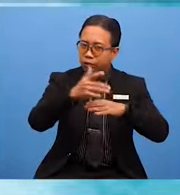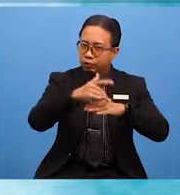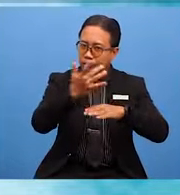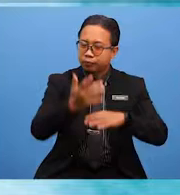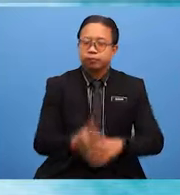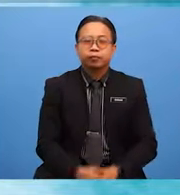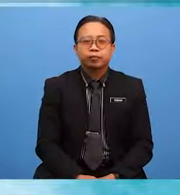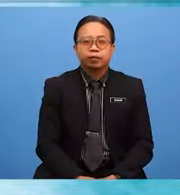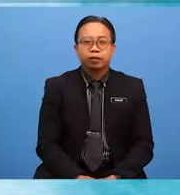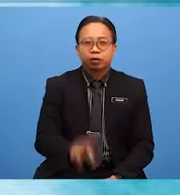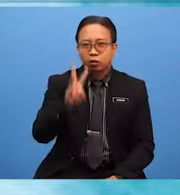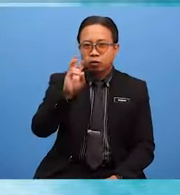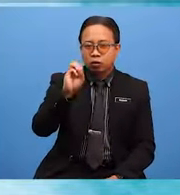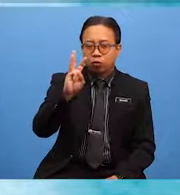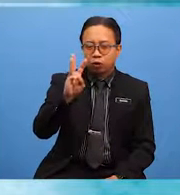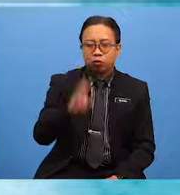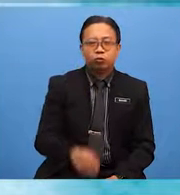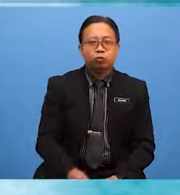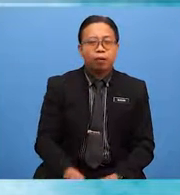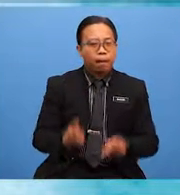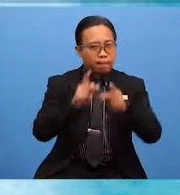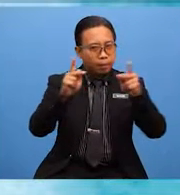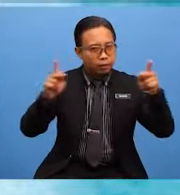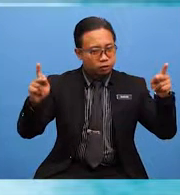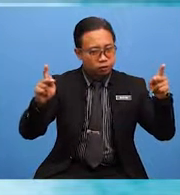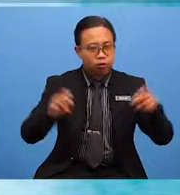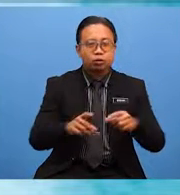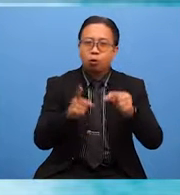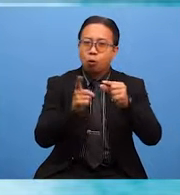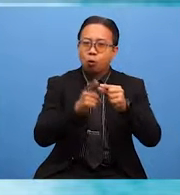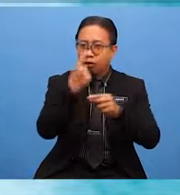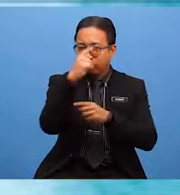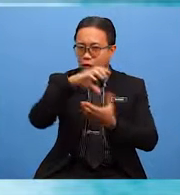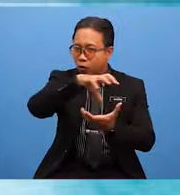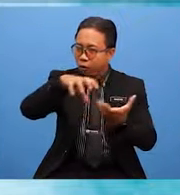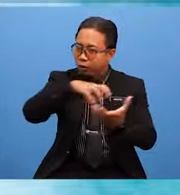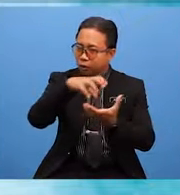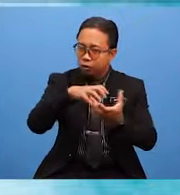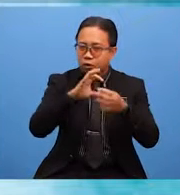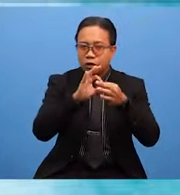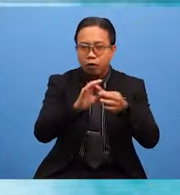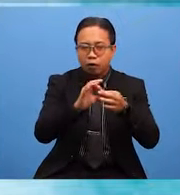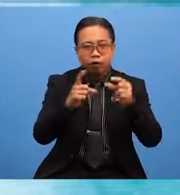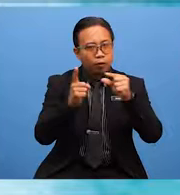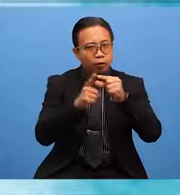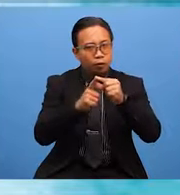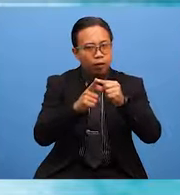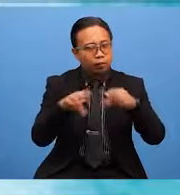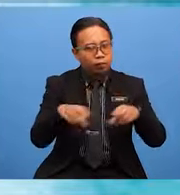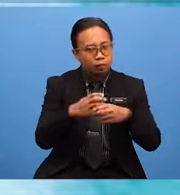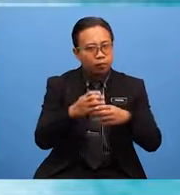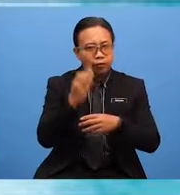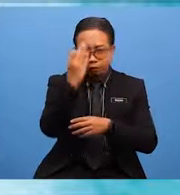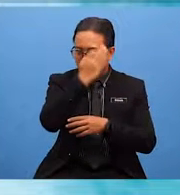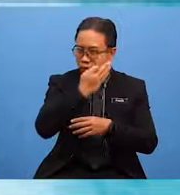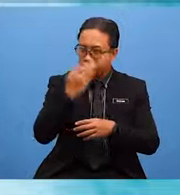Wow words or phrases are words or a combination of words that make up a phrase that are